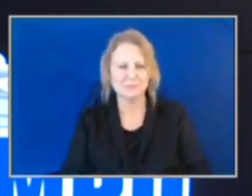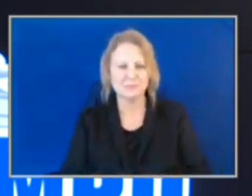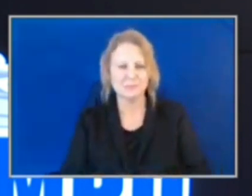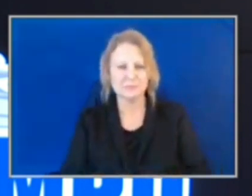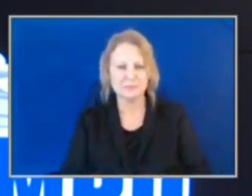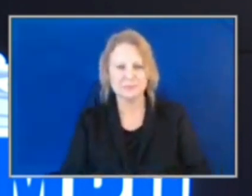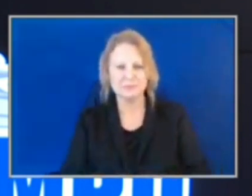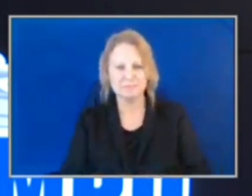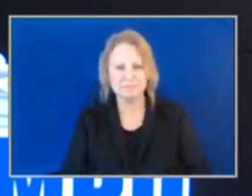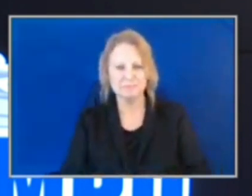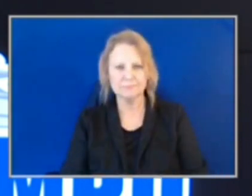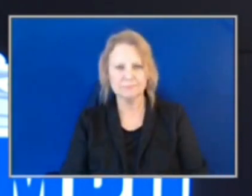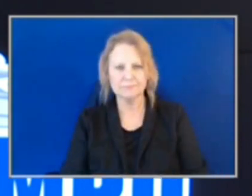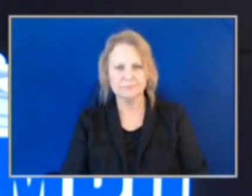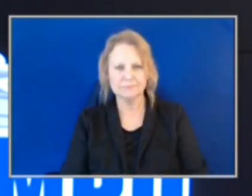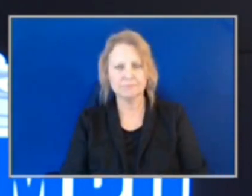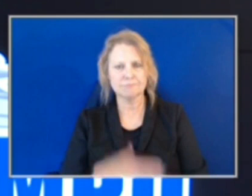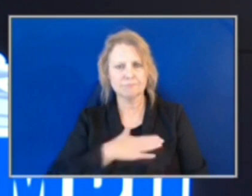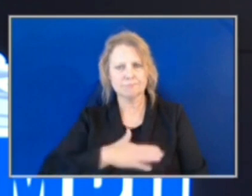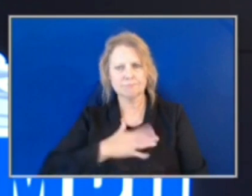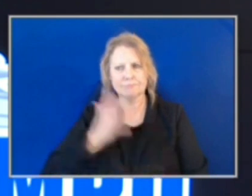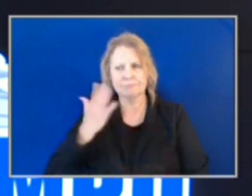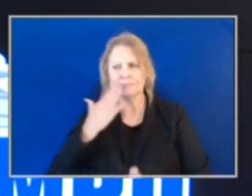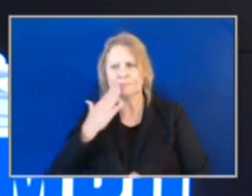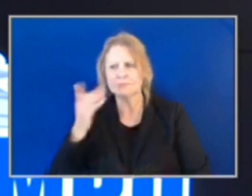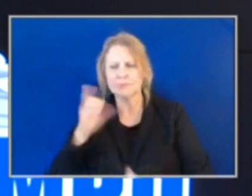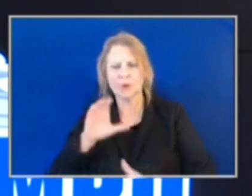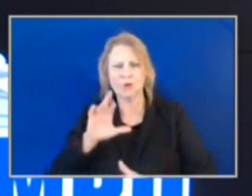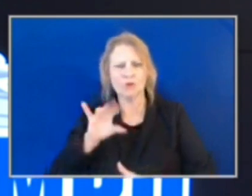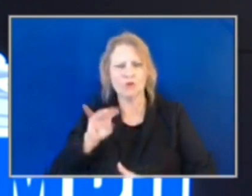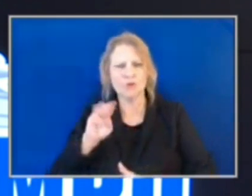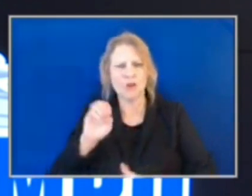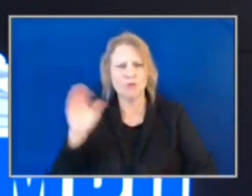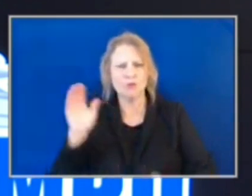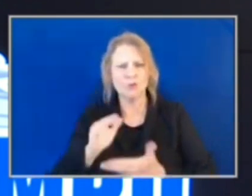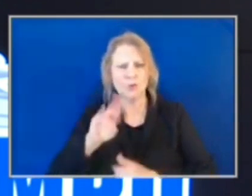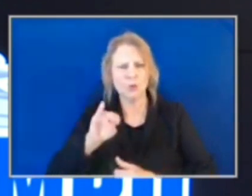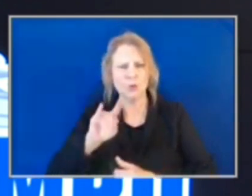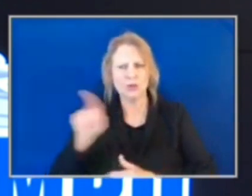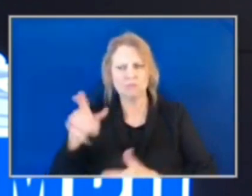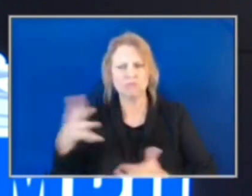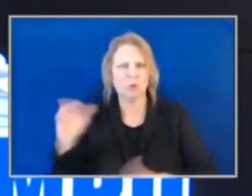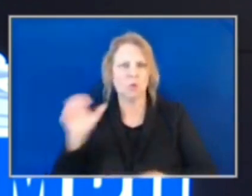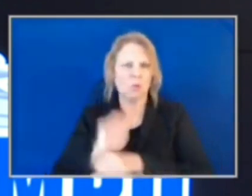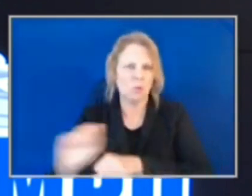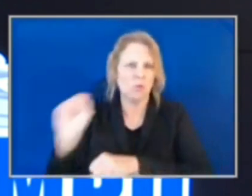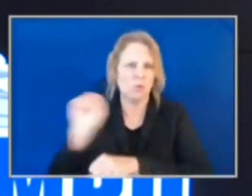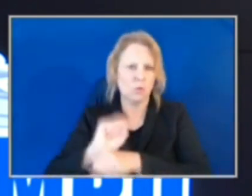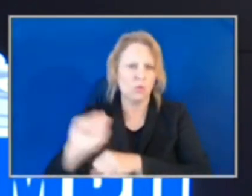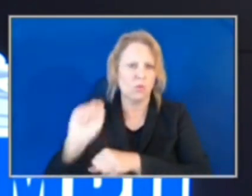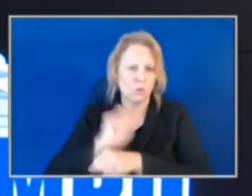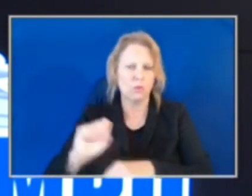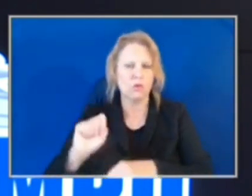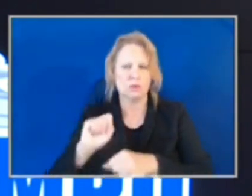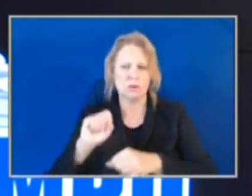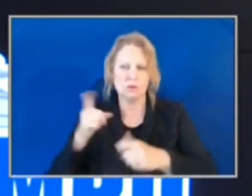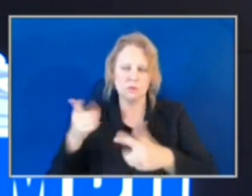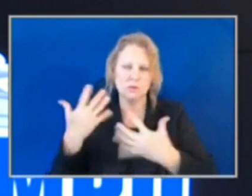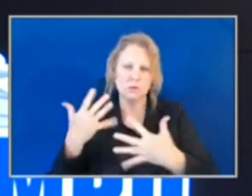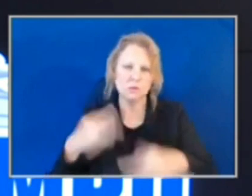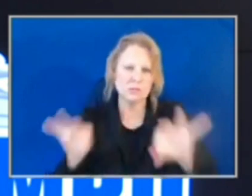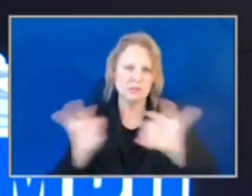I appreciate the work, the crime reductions unit, and I have no doubt they play a part in a significant role in the community and